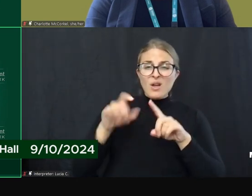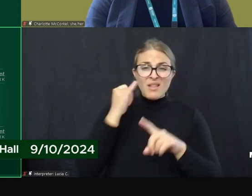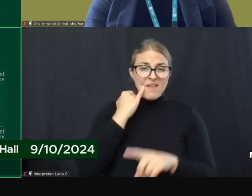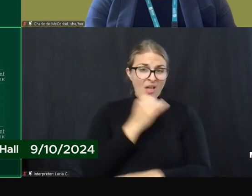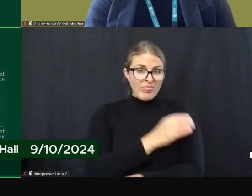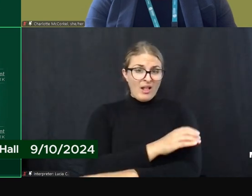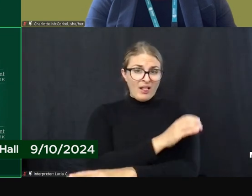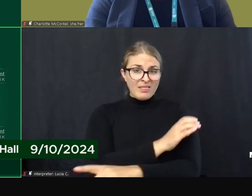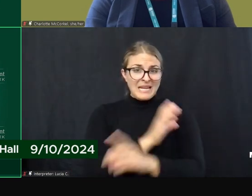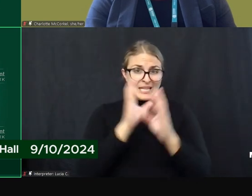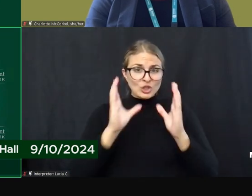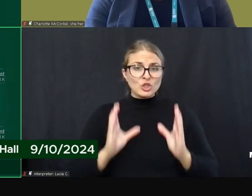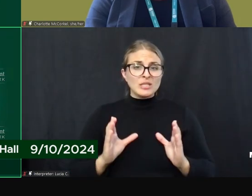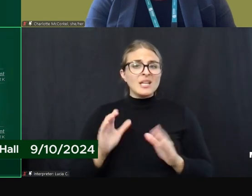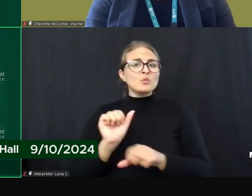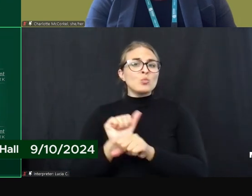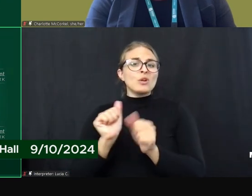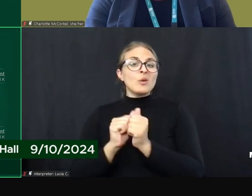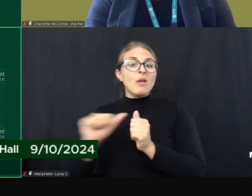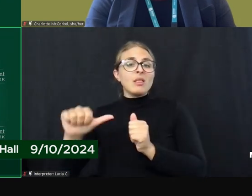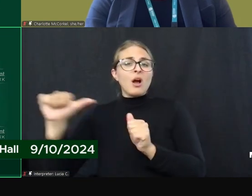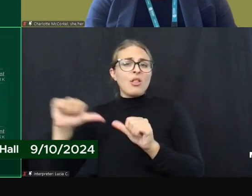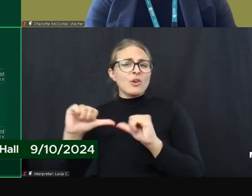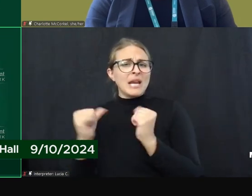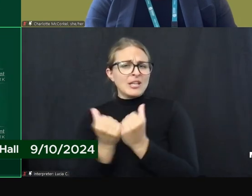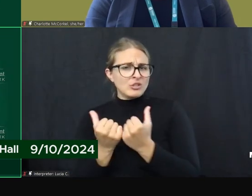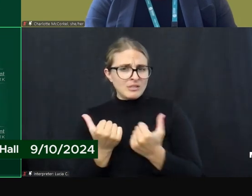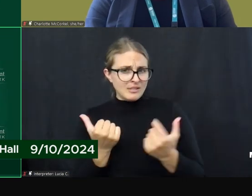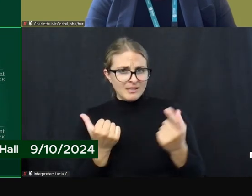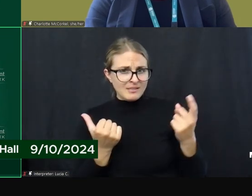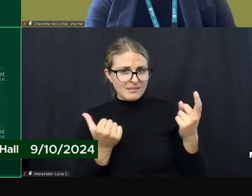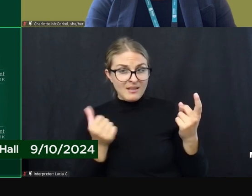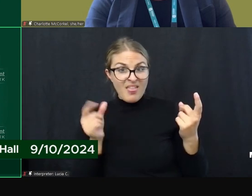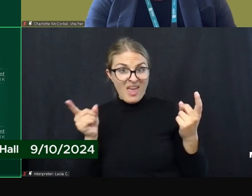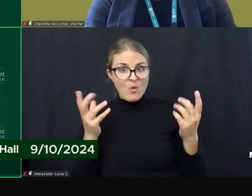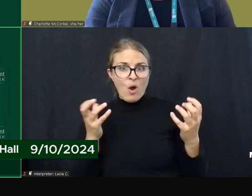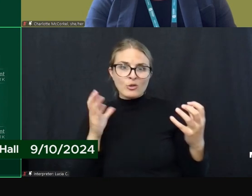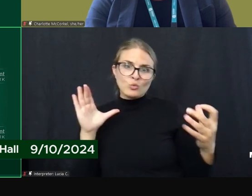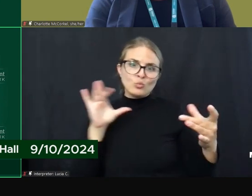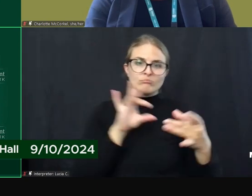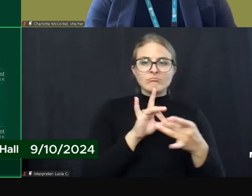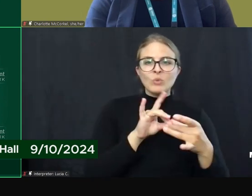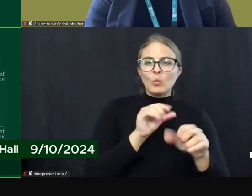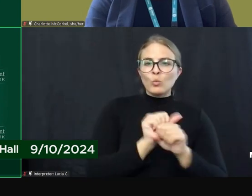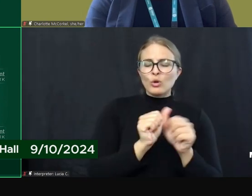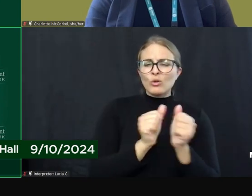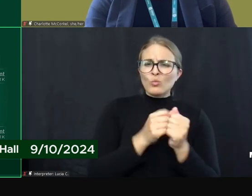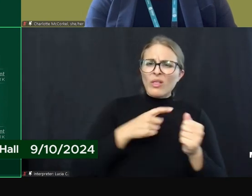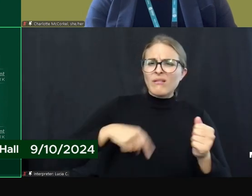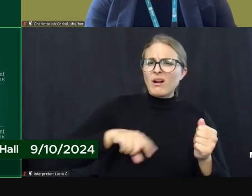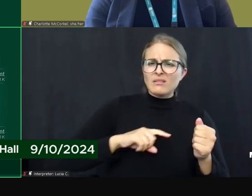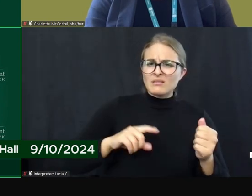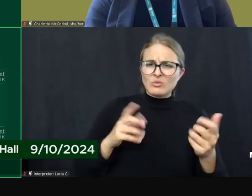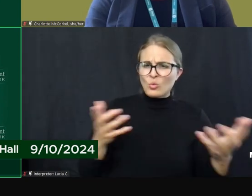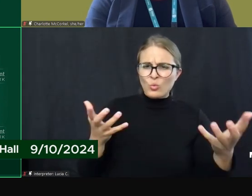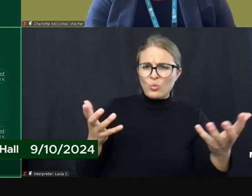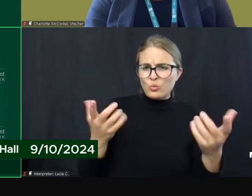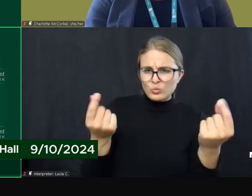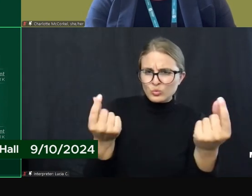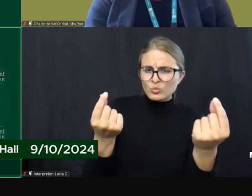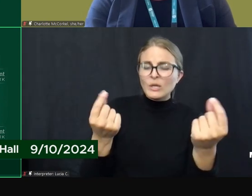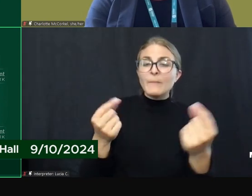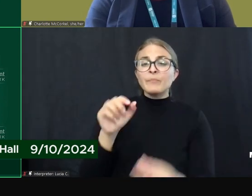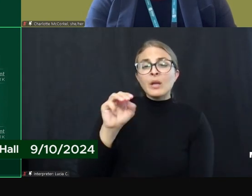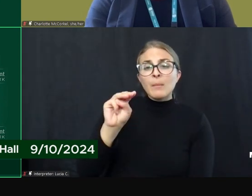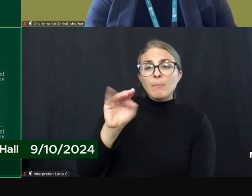at other agencies, I'm getting the sense that they would like to be able to coordinate with us. And so Maureen or Charlotte would either